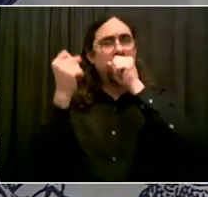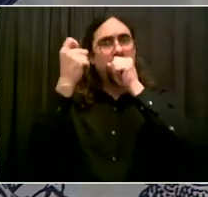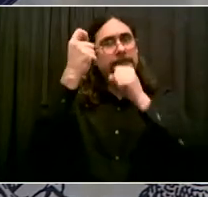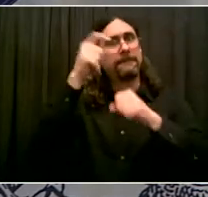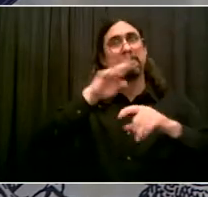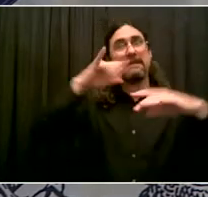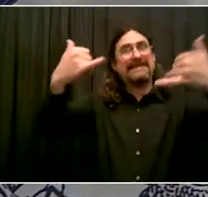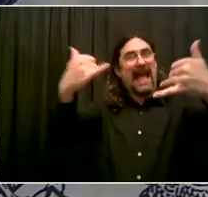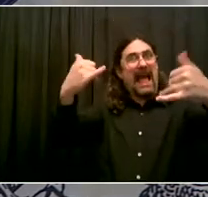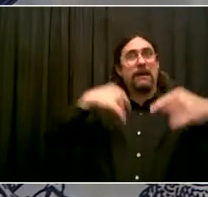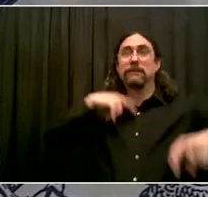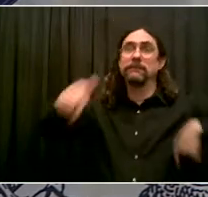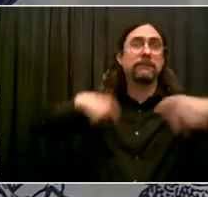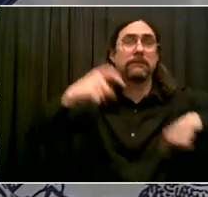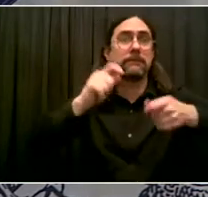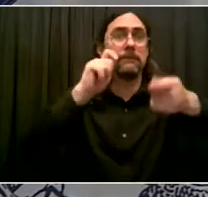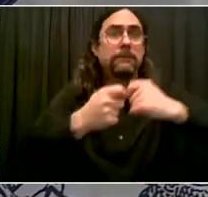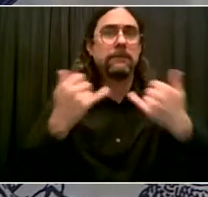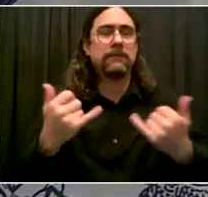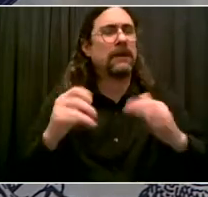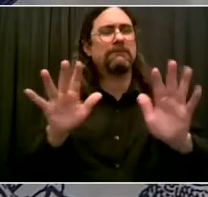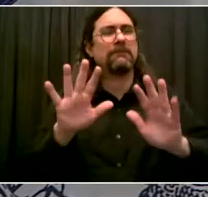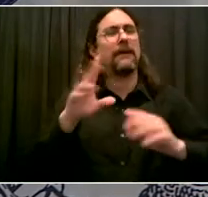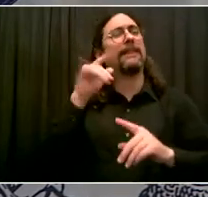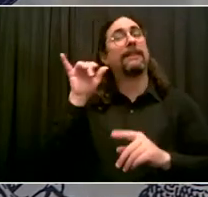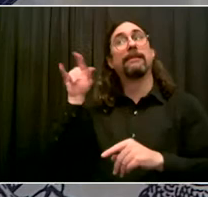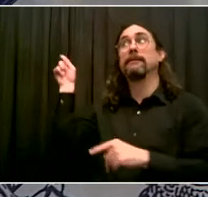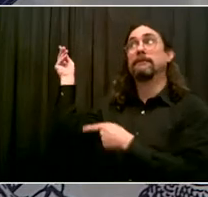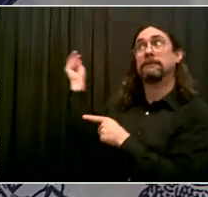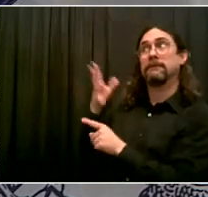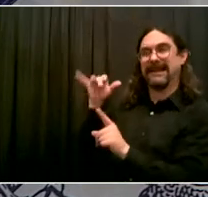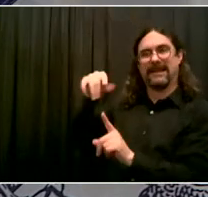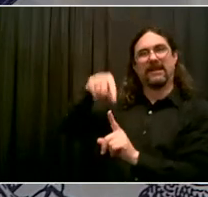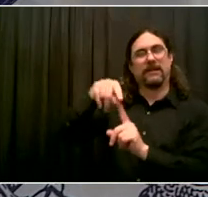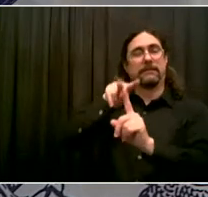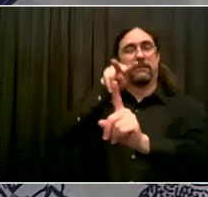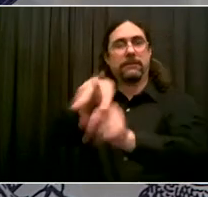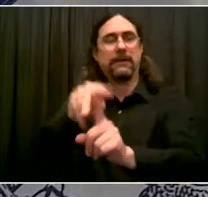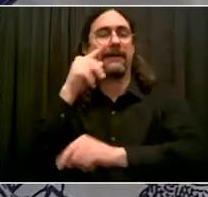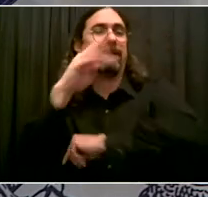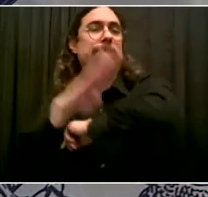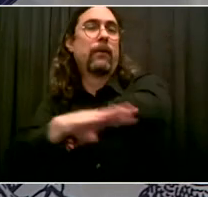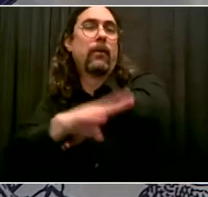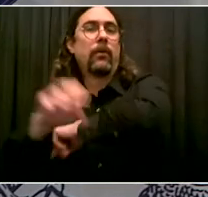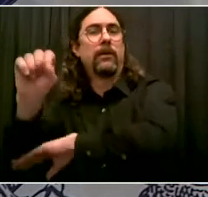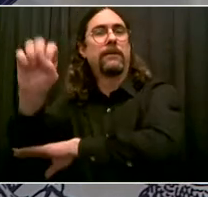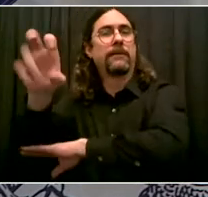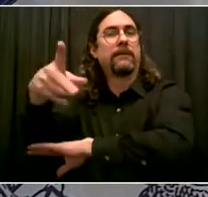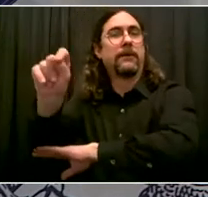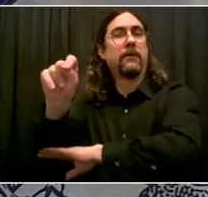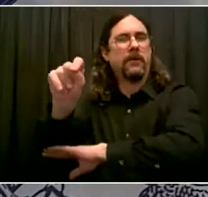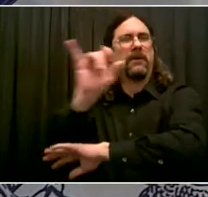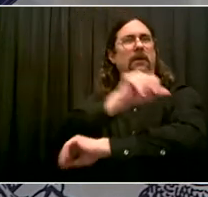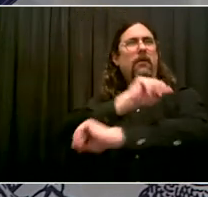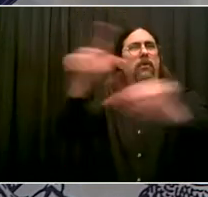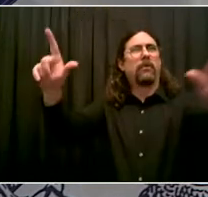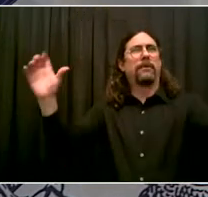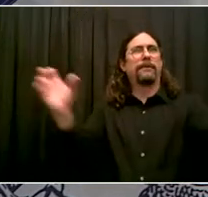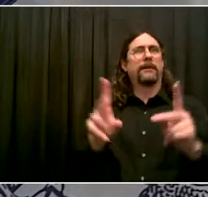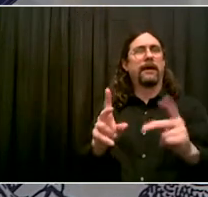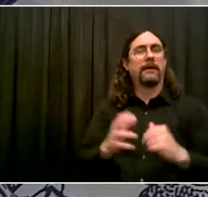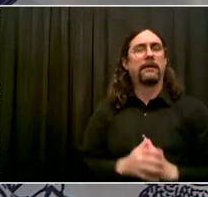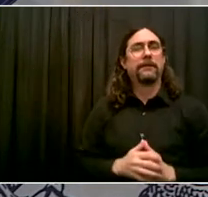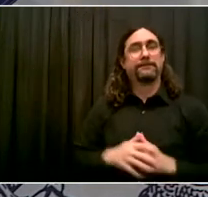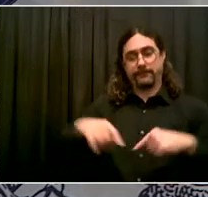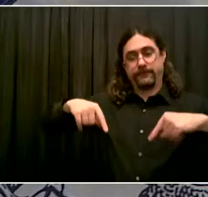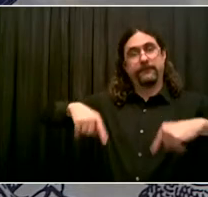now and September is going to be a sea change time. think you're going to see an extraordinarily different reality by September, starting with the fact that we're going to get five